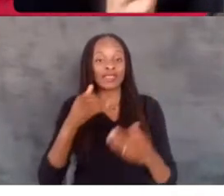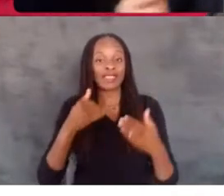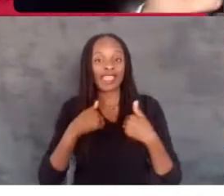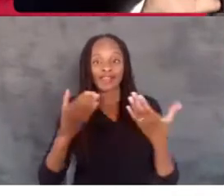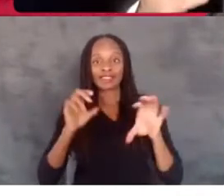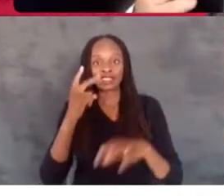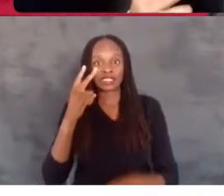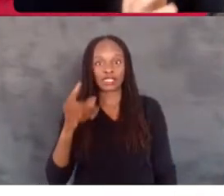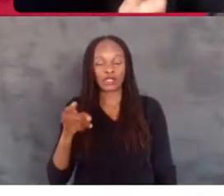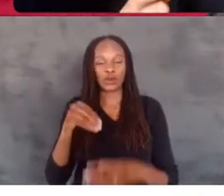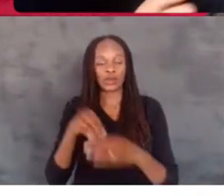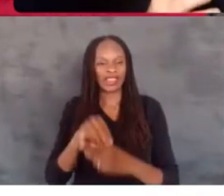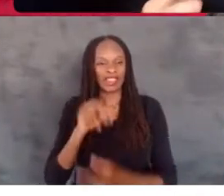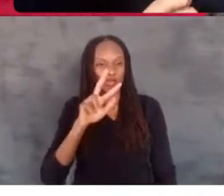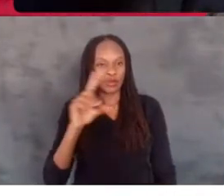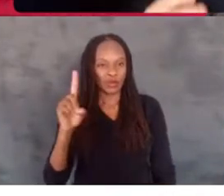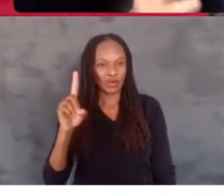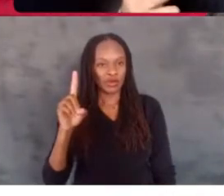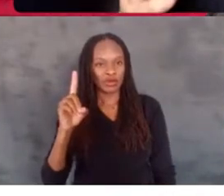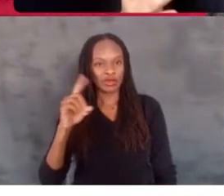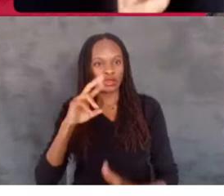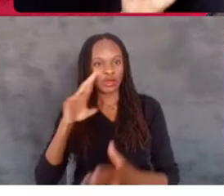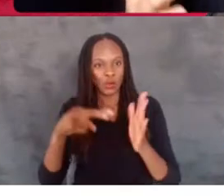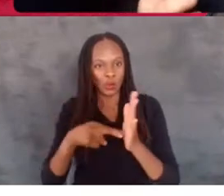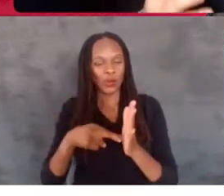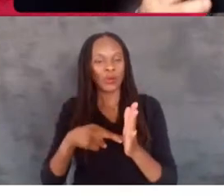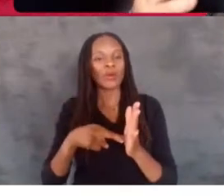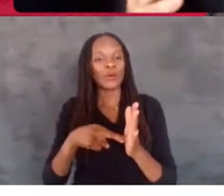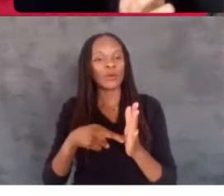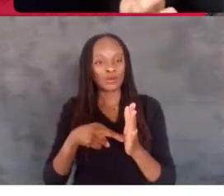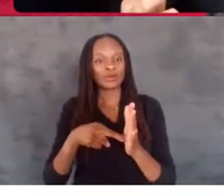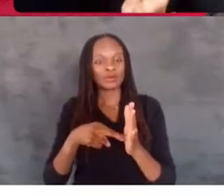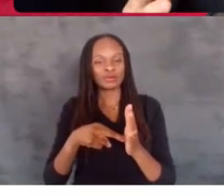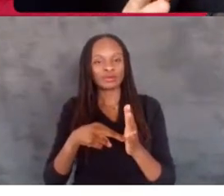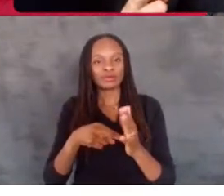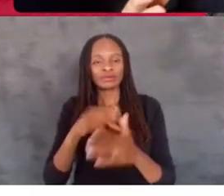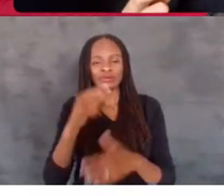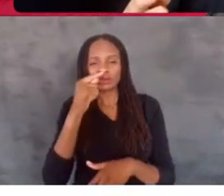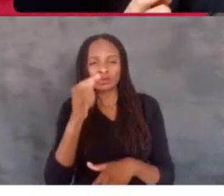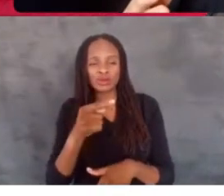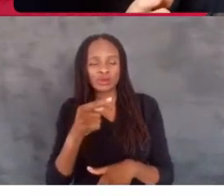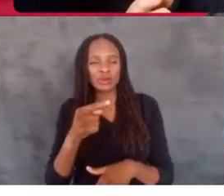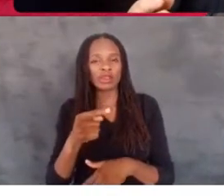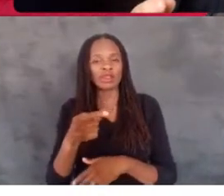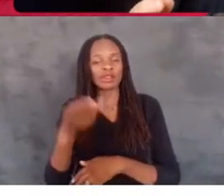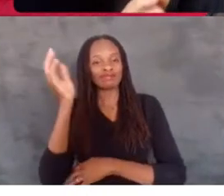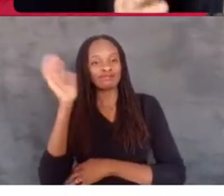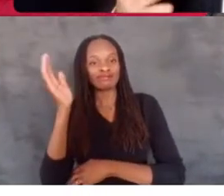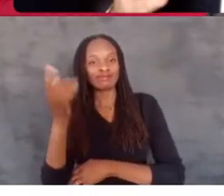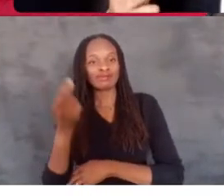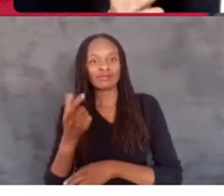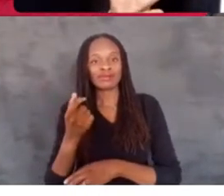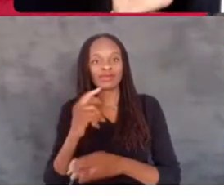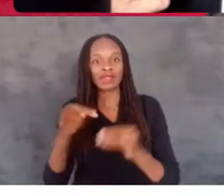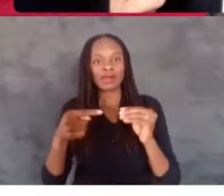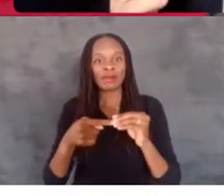in such a three-dimensional role. And can you talk a little bit about...